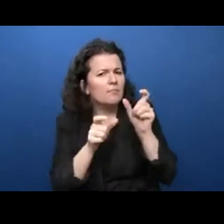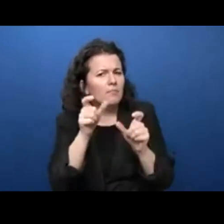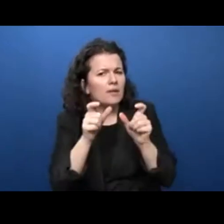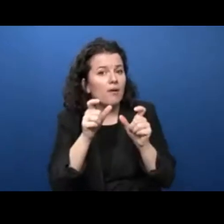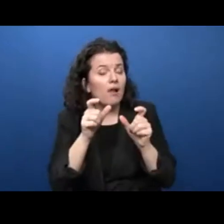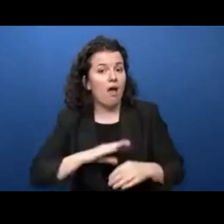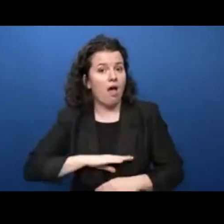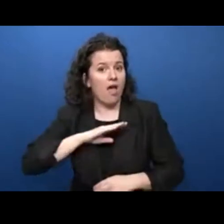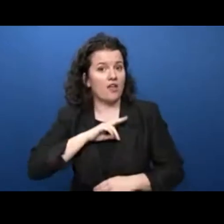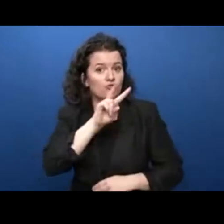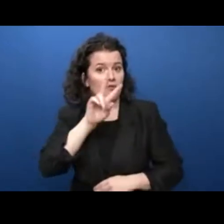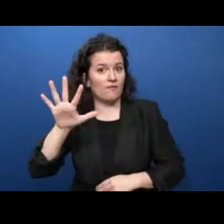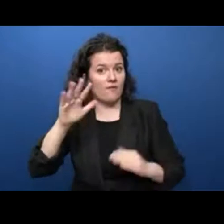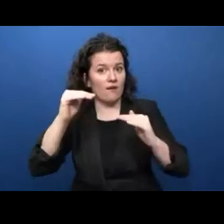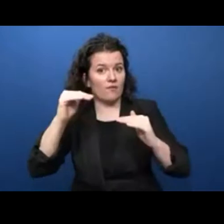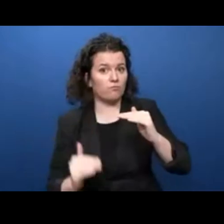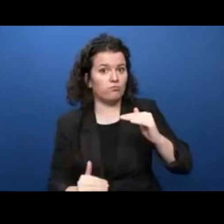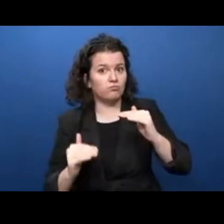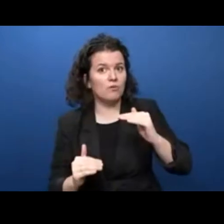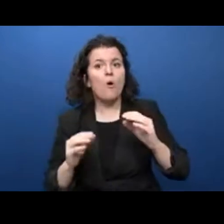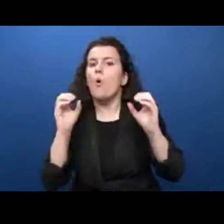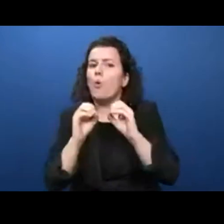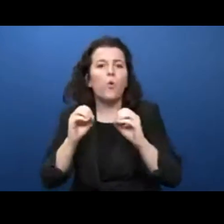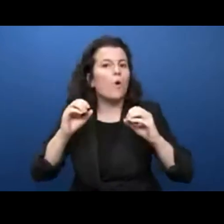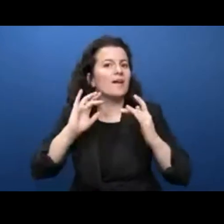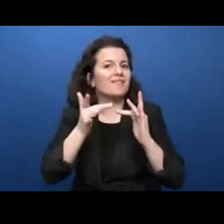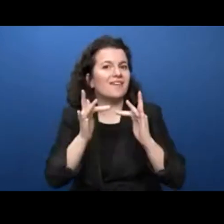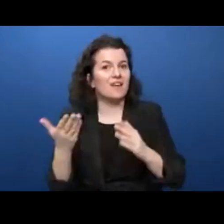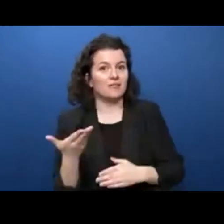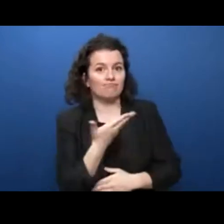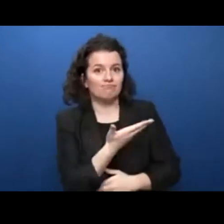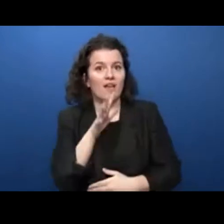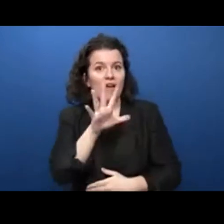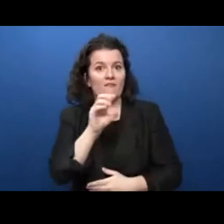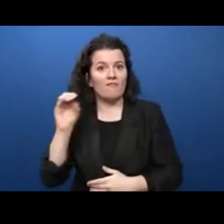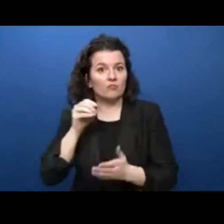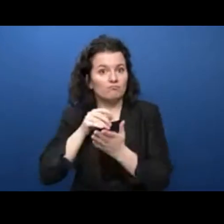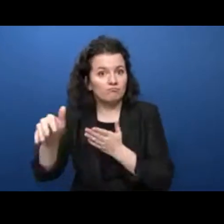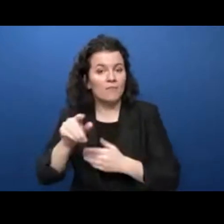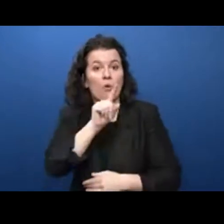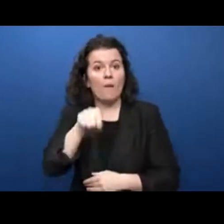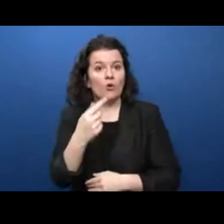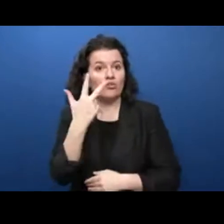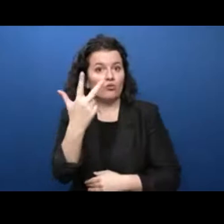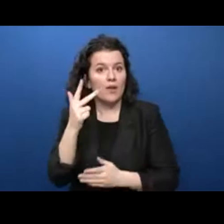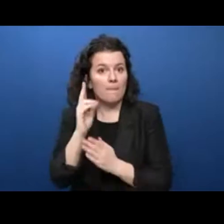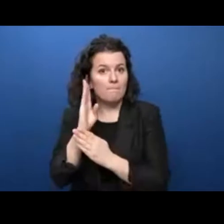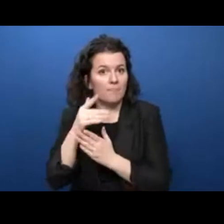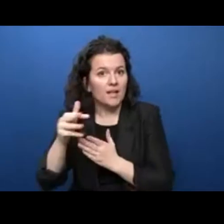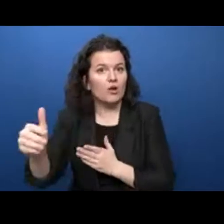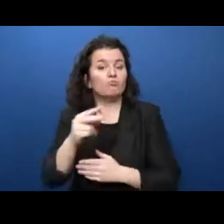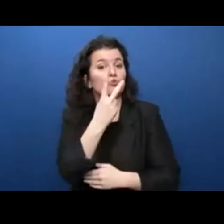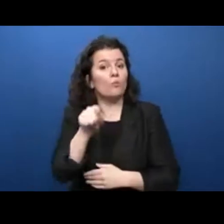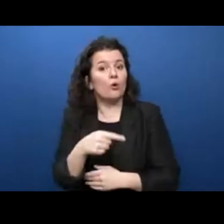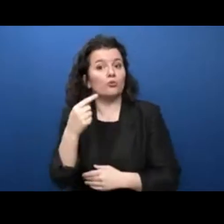at home? 500 million, 1.3 billion, 2.2 billion, or